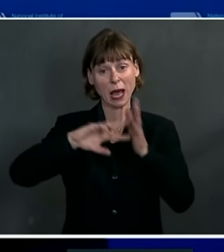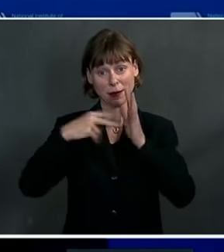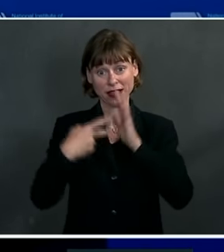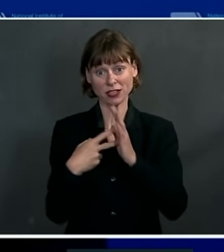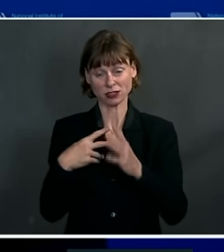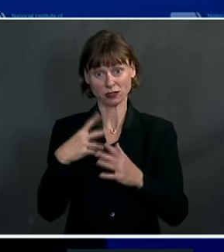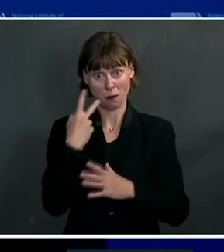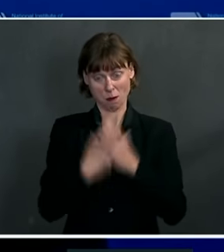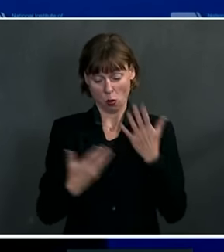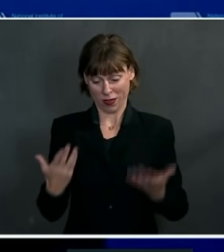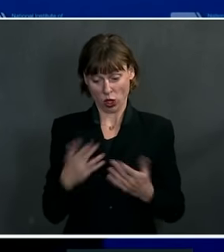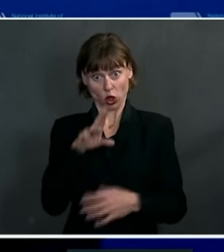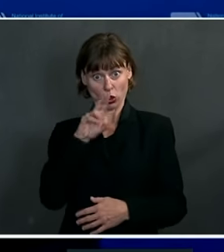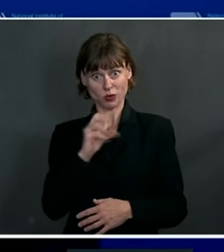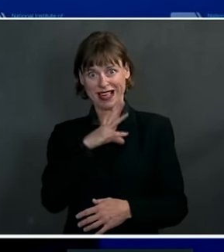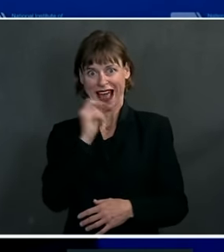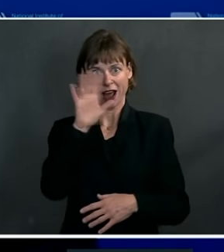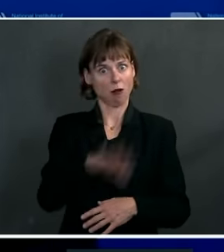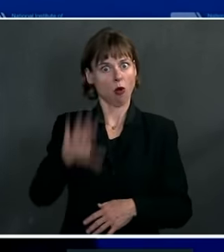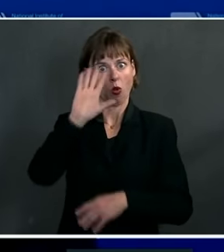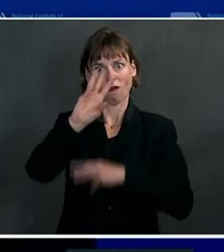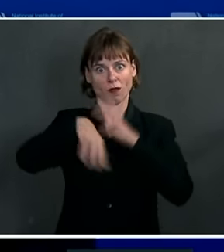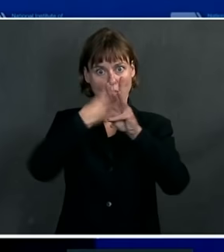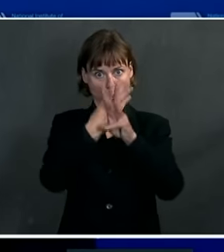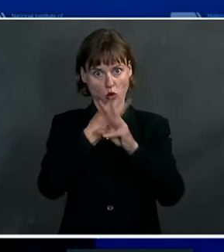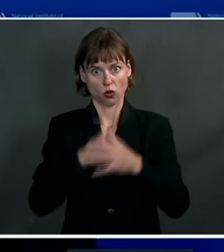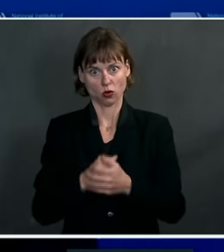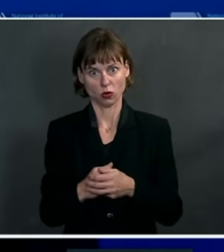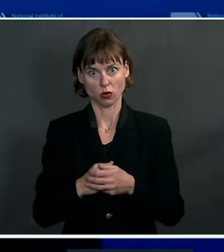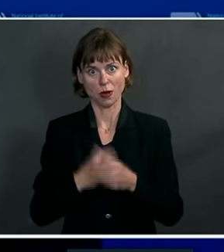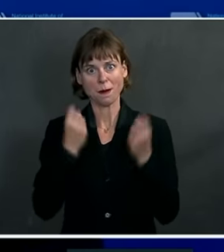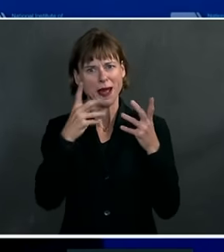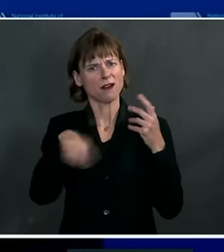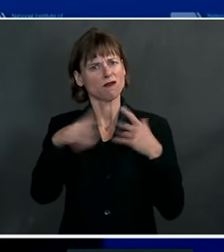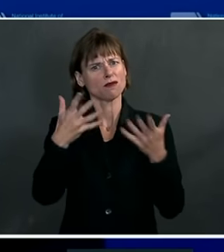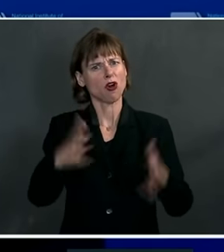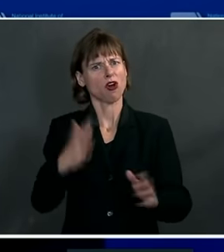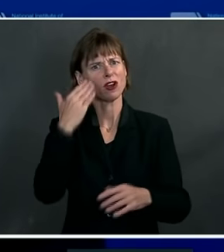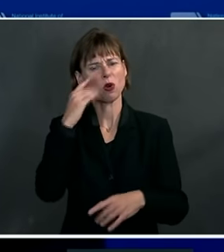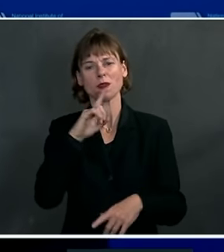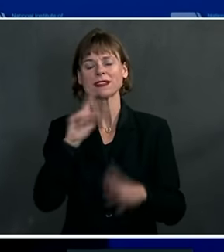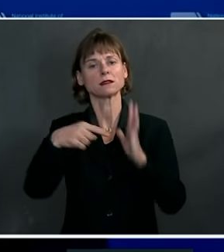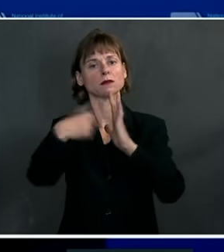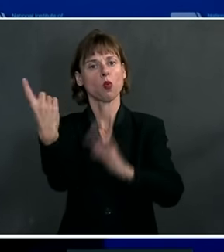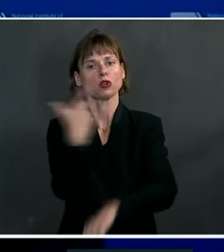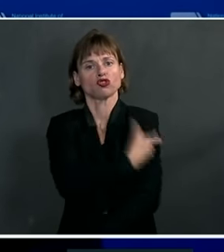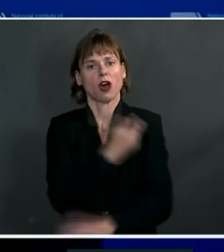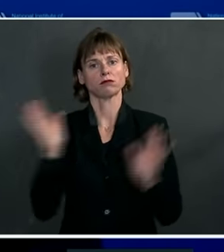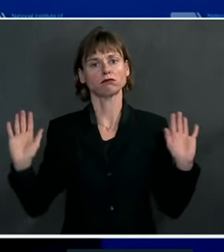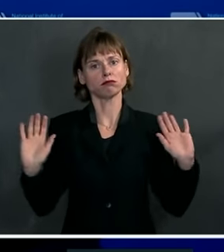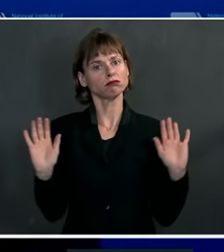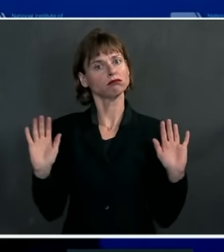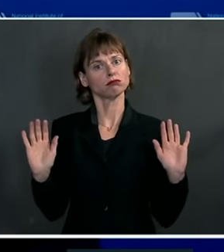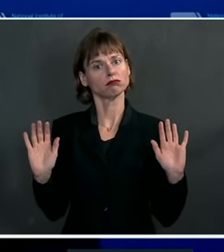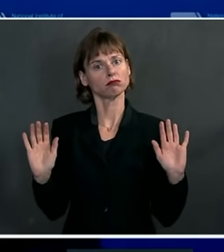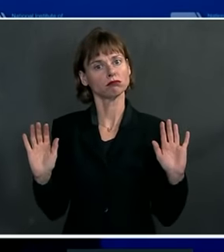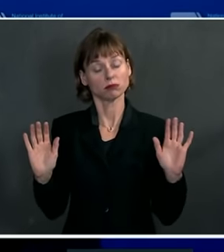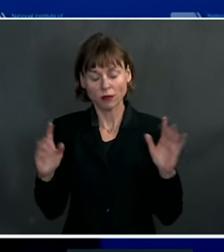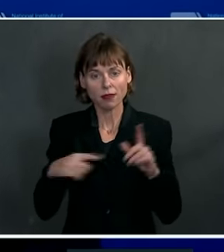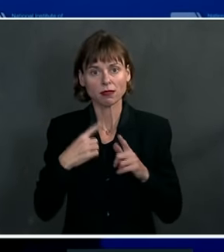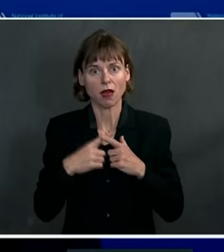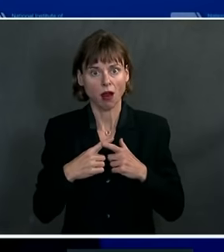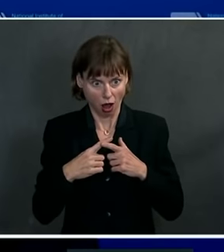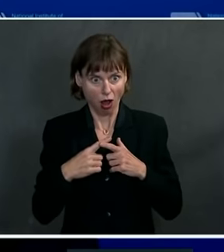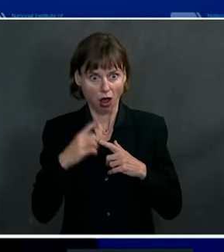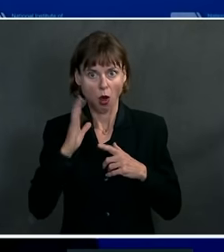globally, because, as many of you are aware of, this is a single-shot vaccine in which you start to see efficacy